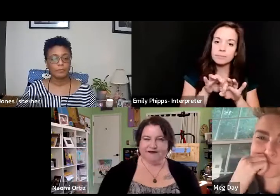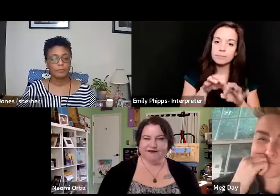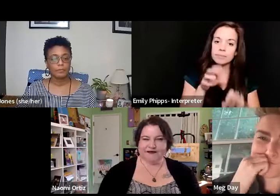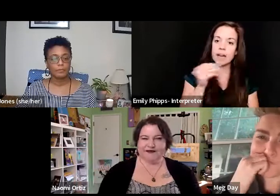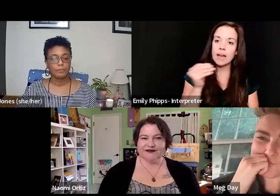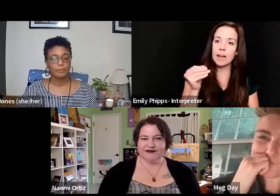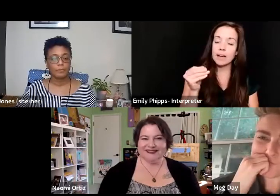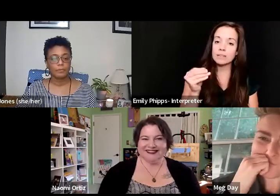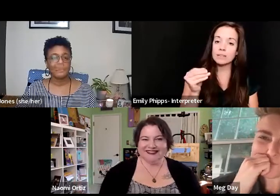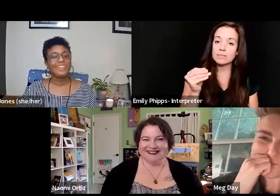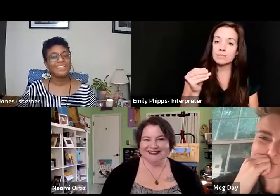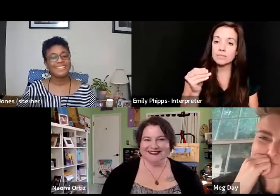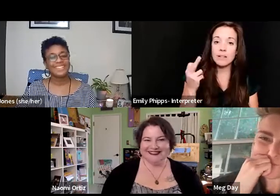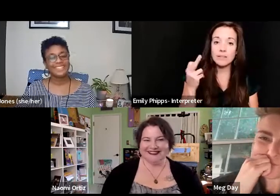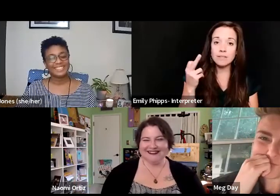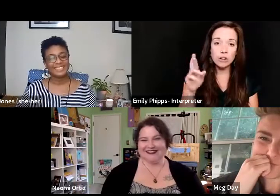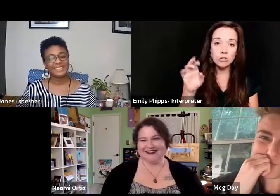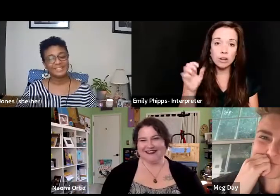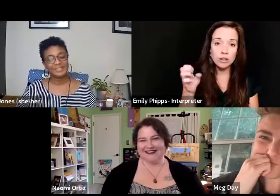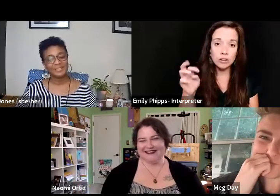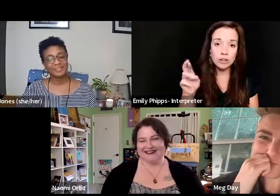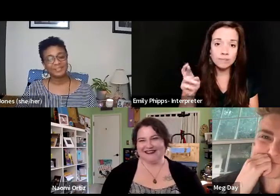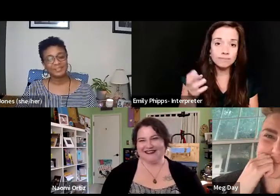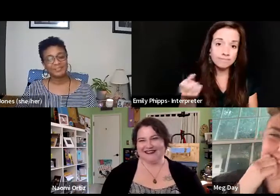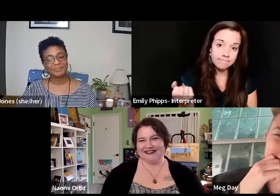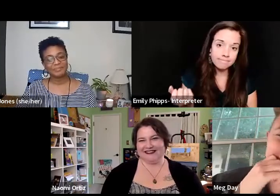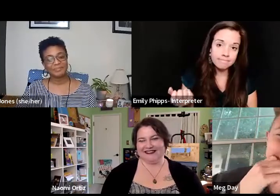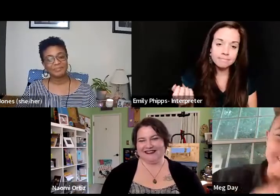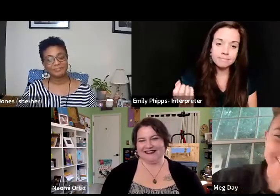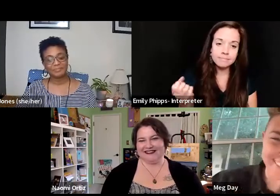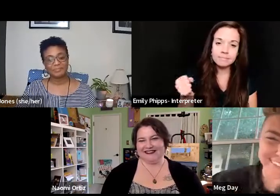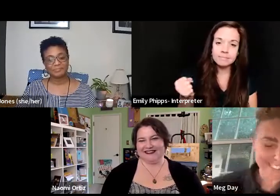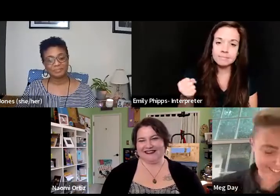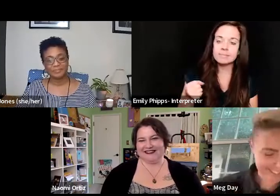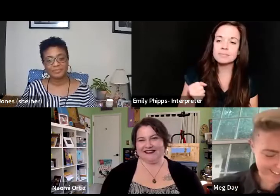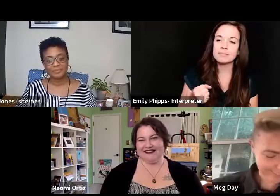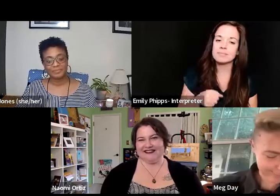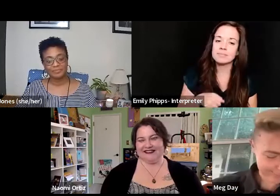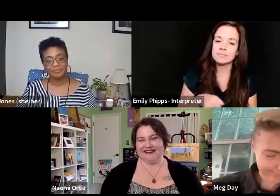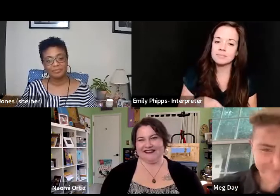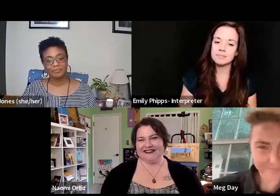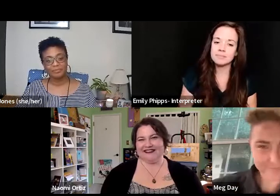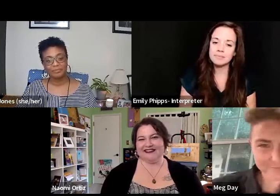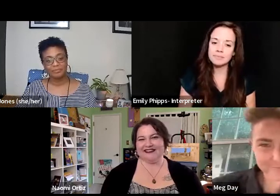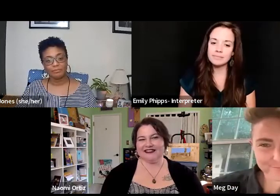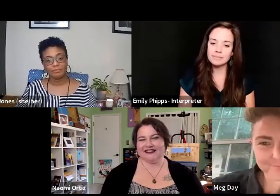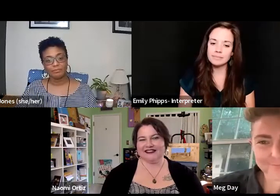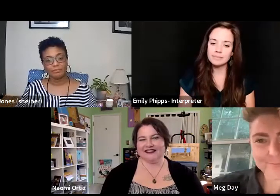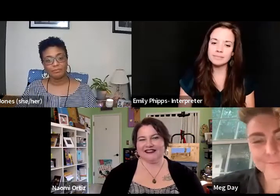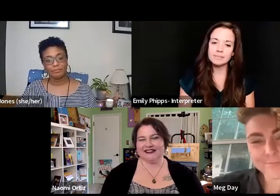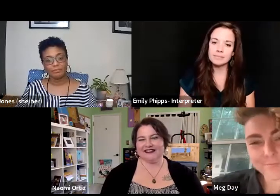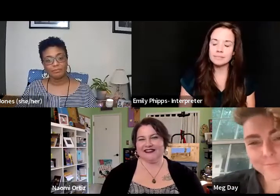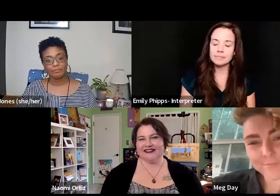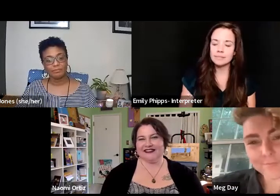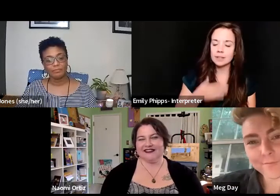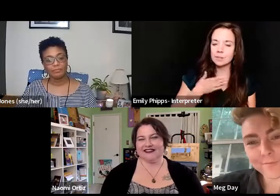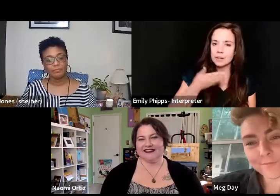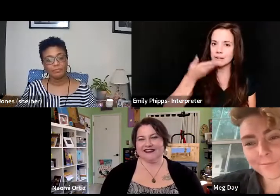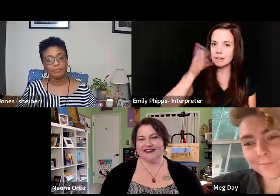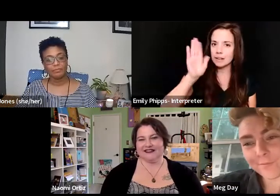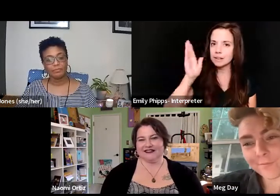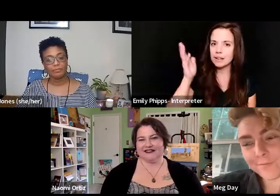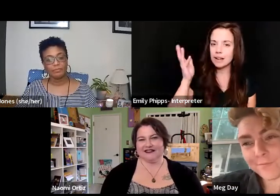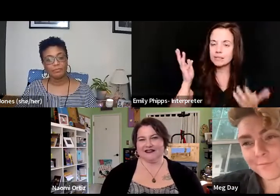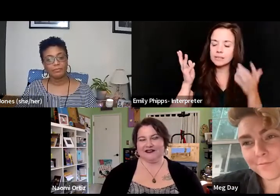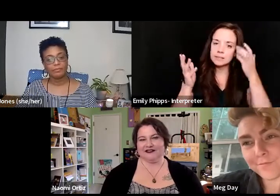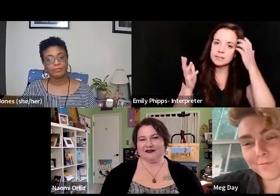stuck rigor, you know. Yeah. And God, I mean, I just, and you